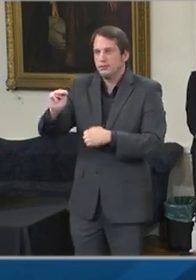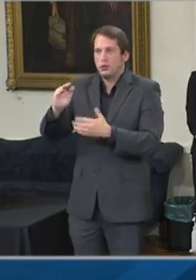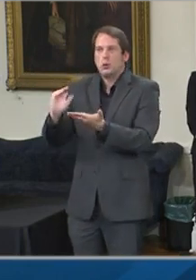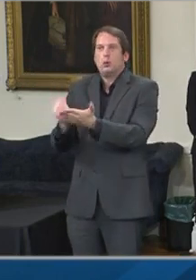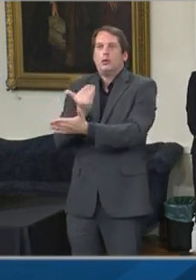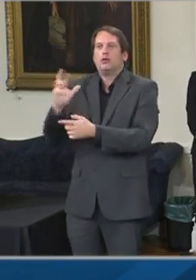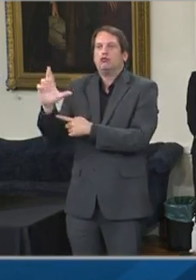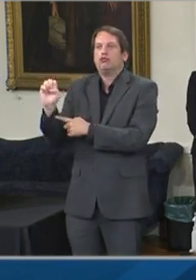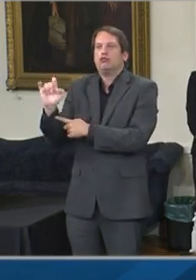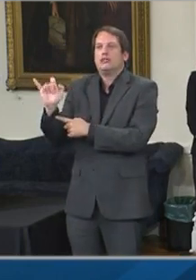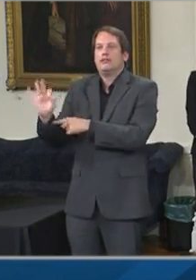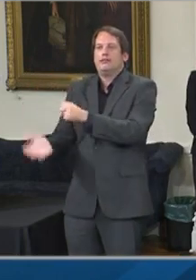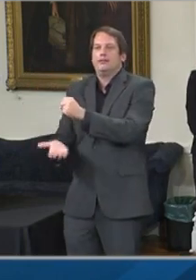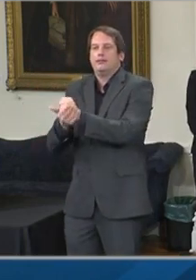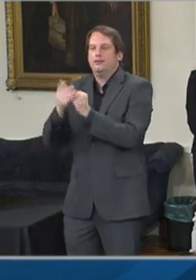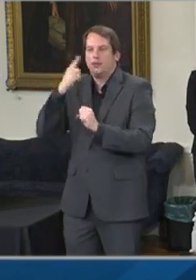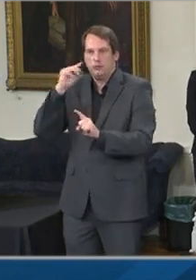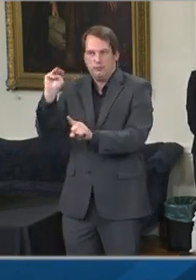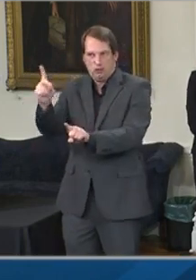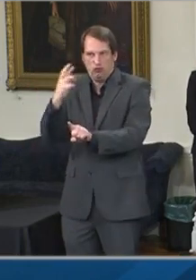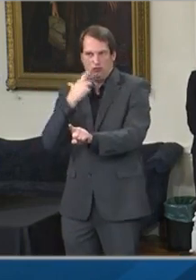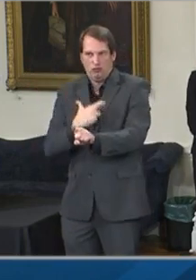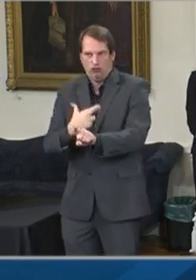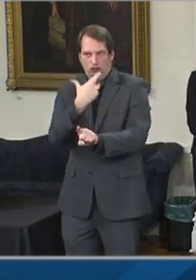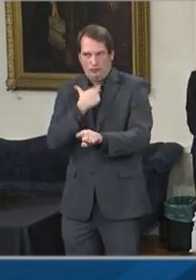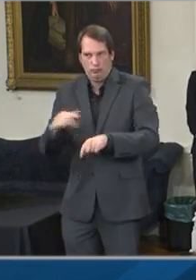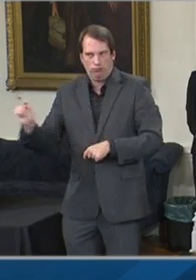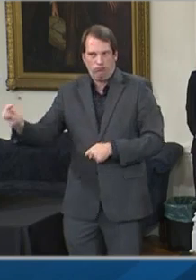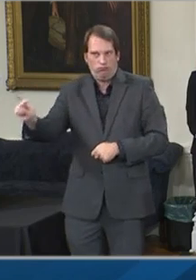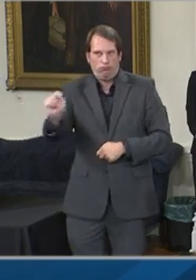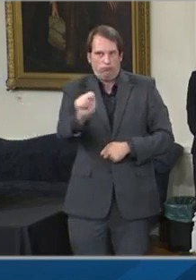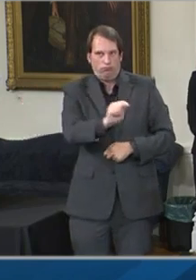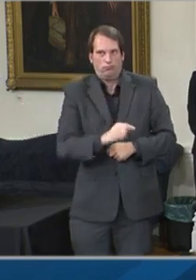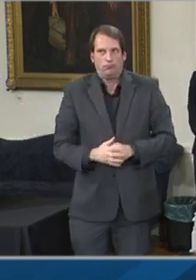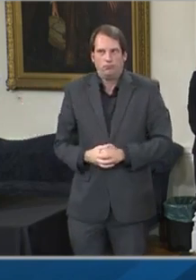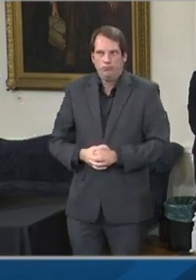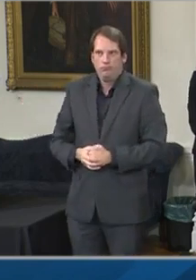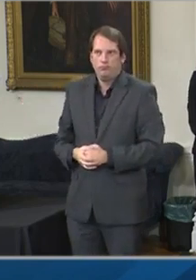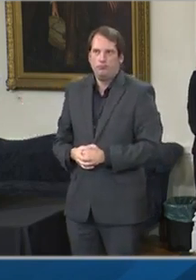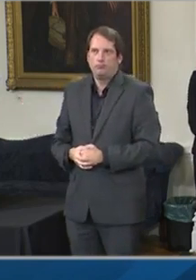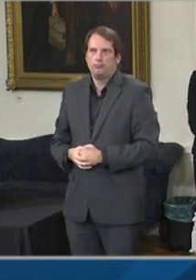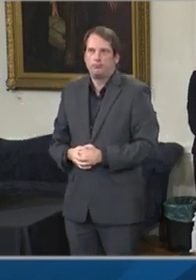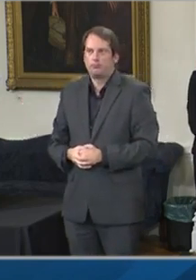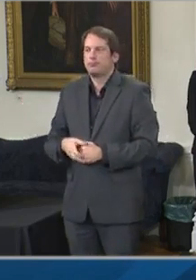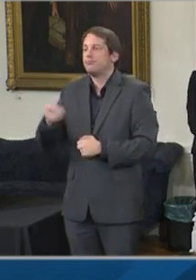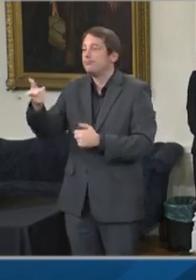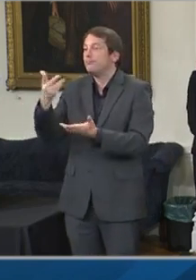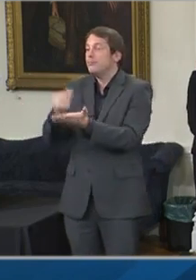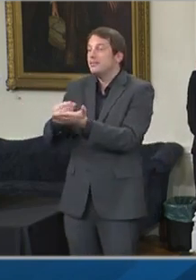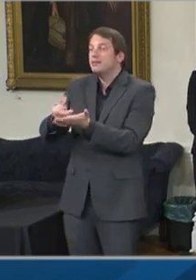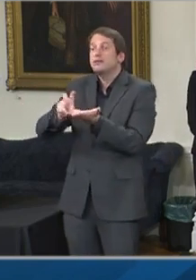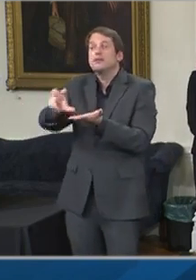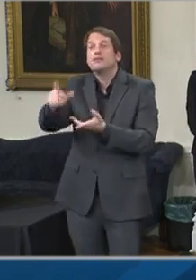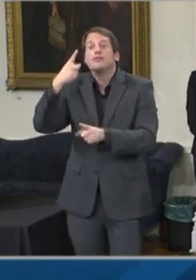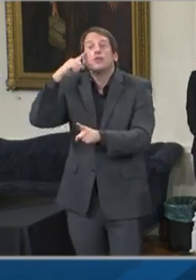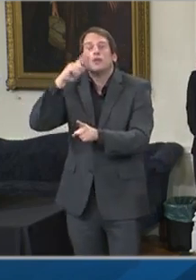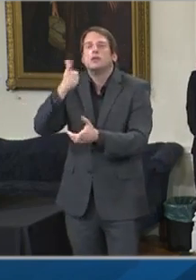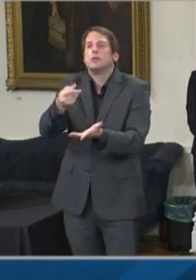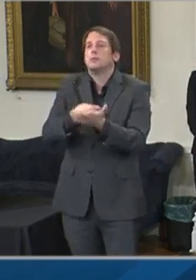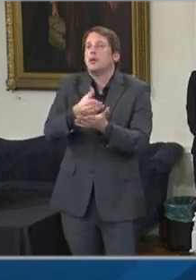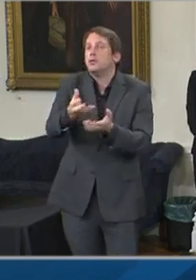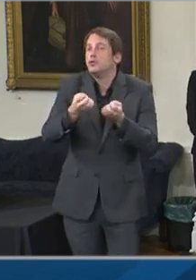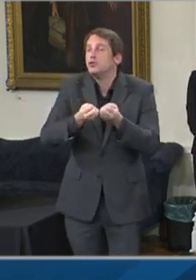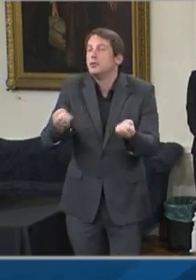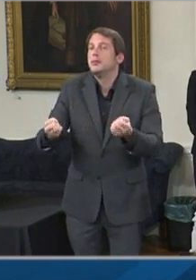Maryland restaurants. This will go to things like purchasing equipment and services to expand outdoor dining